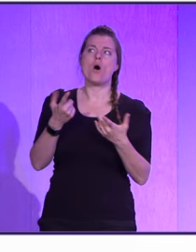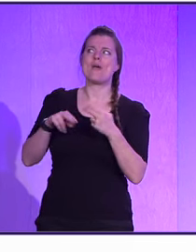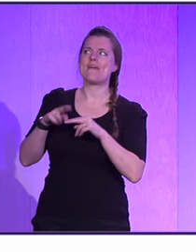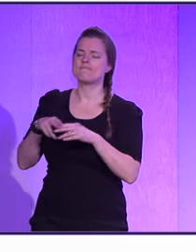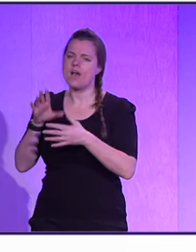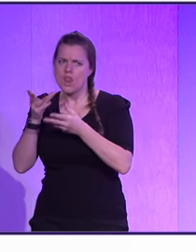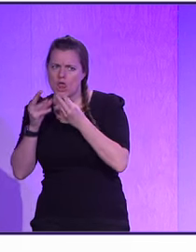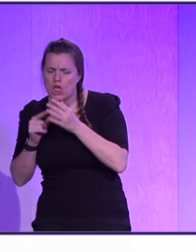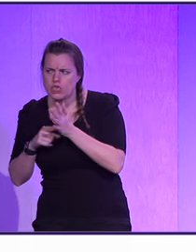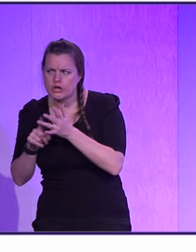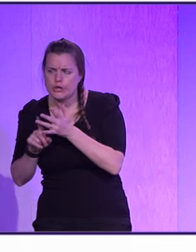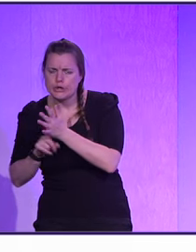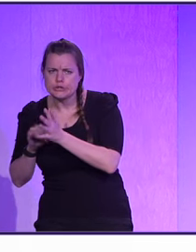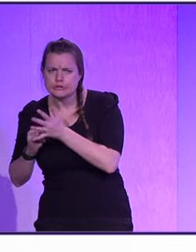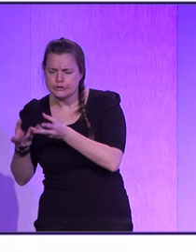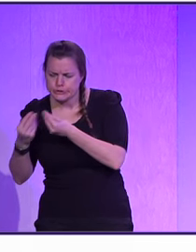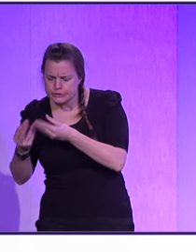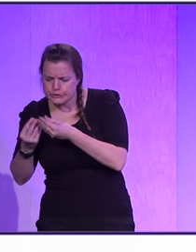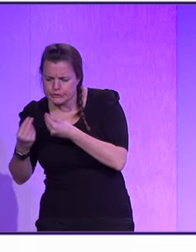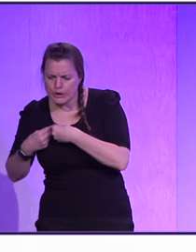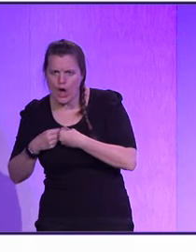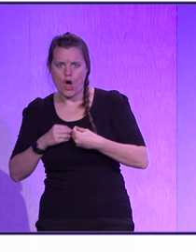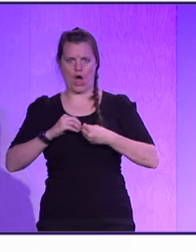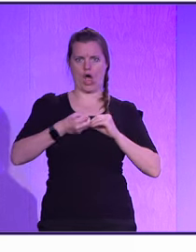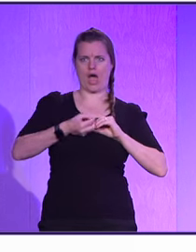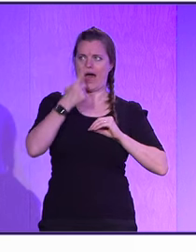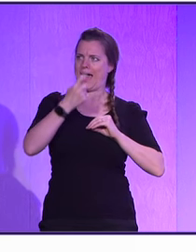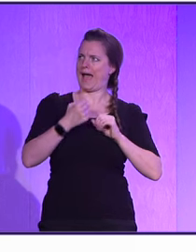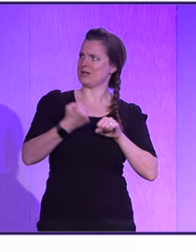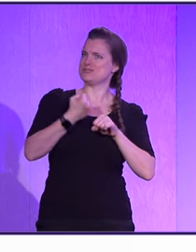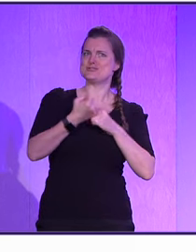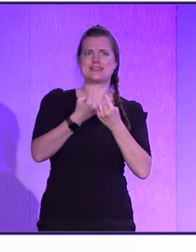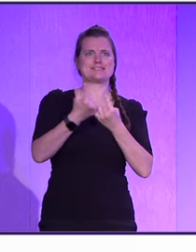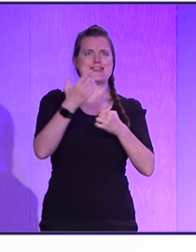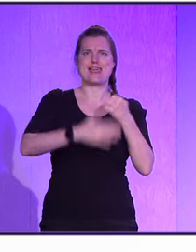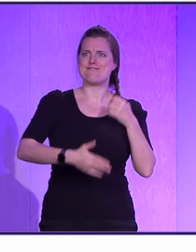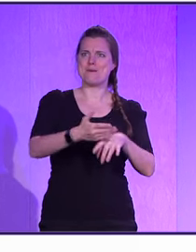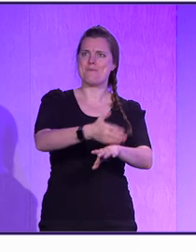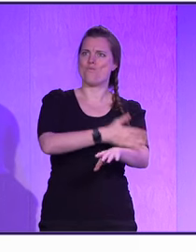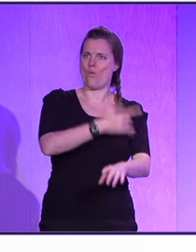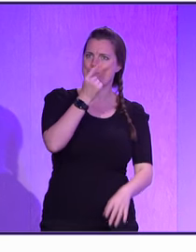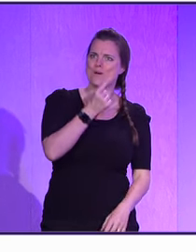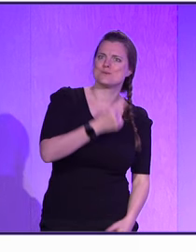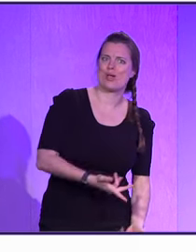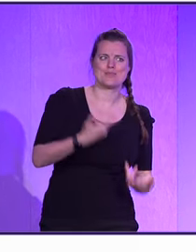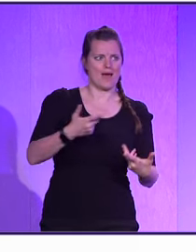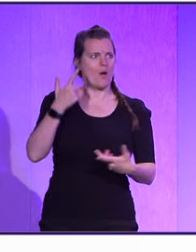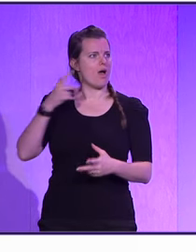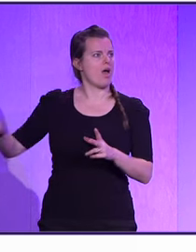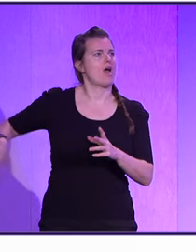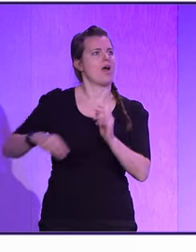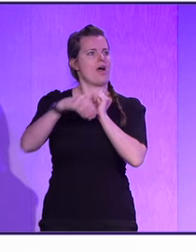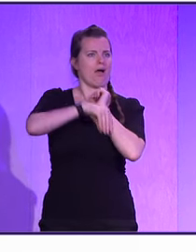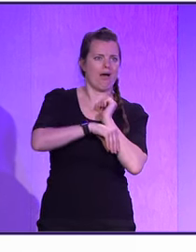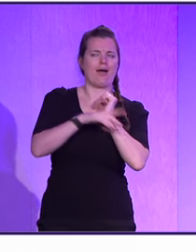a lot more done. I can actually kind of express myself better. I can do things that I've never imagined that I'd be able to do before.